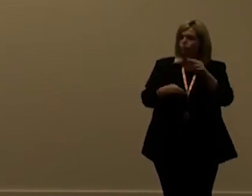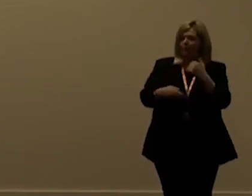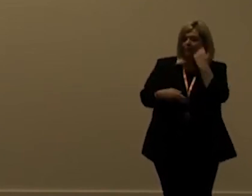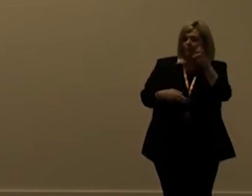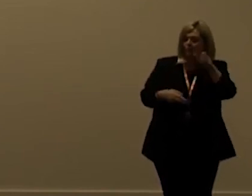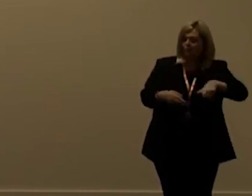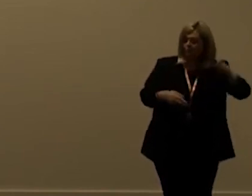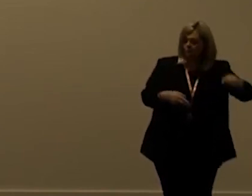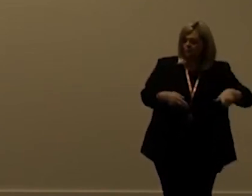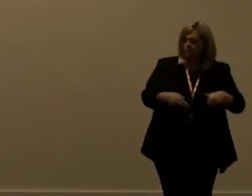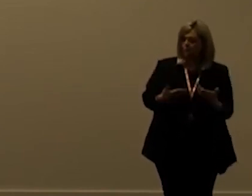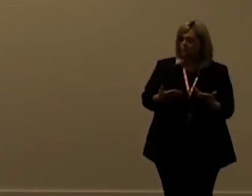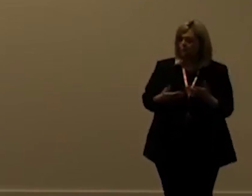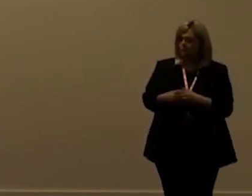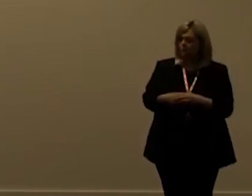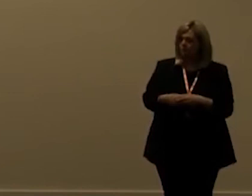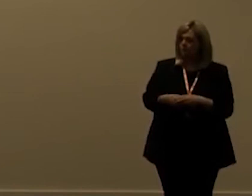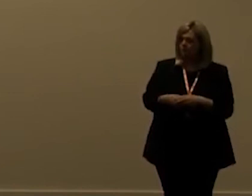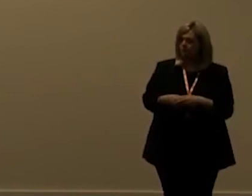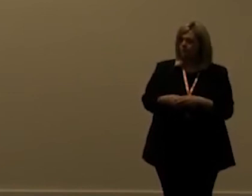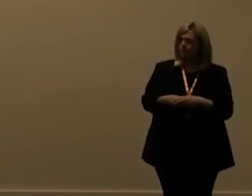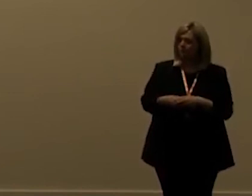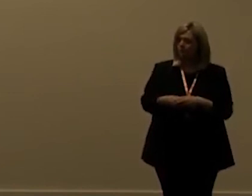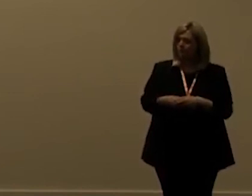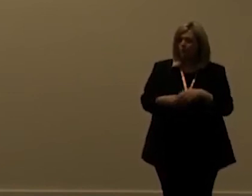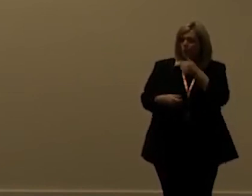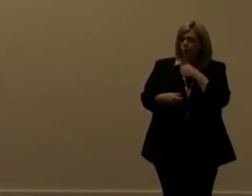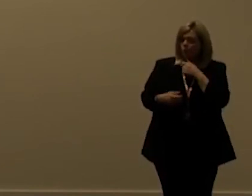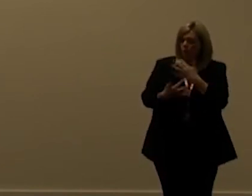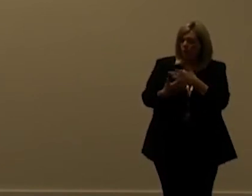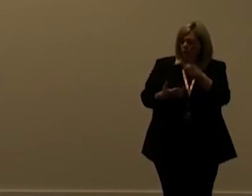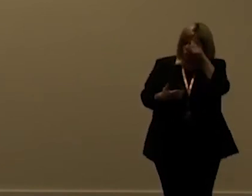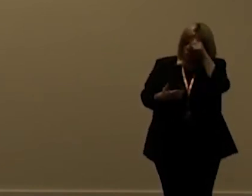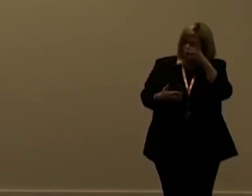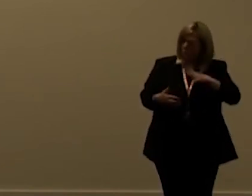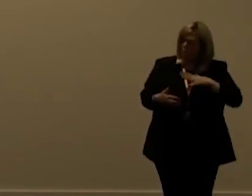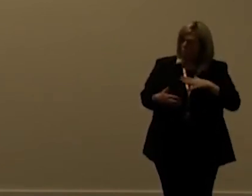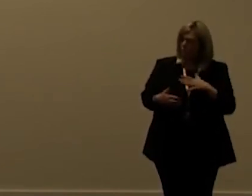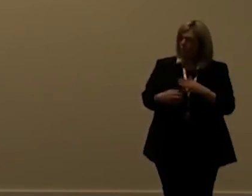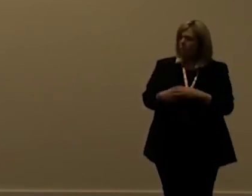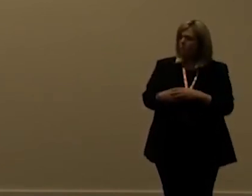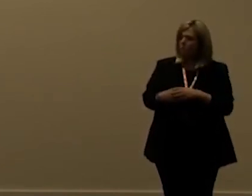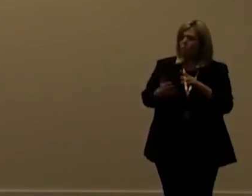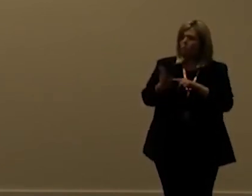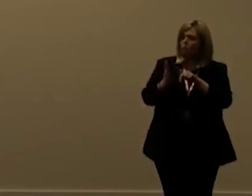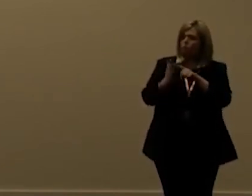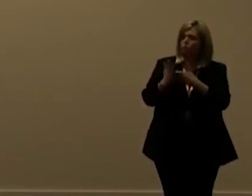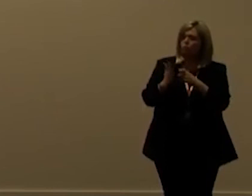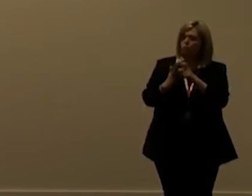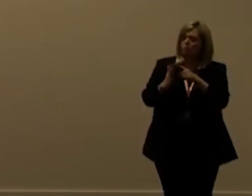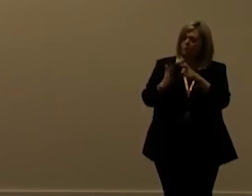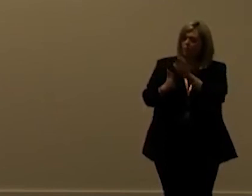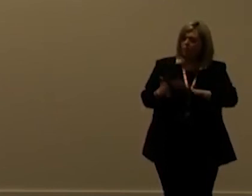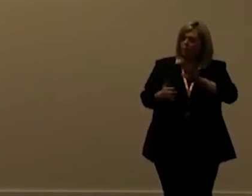why not setting up we're using as i mentioned in the german installation we have seven and in this nordic we have three or four i think